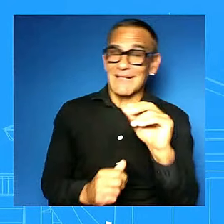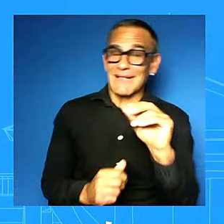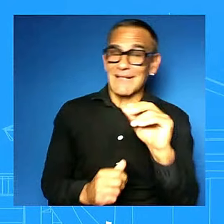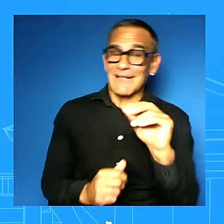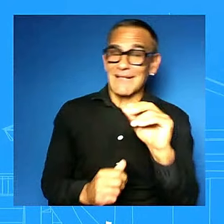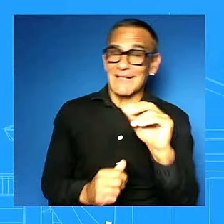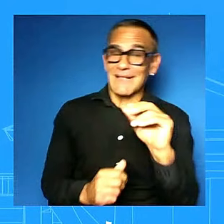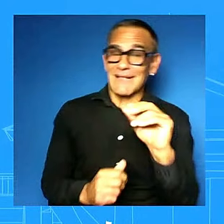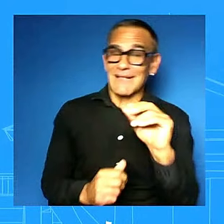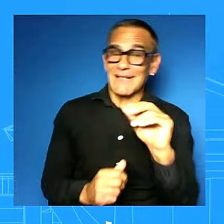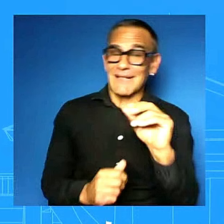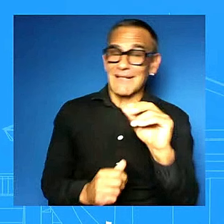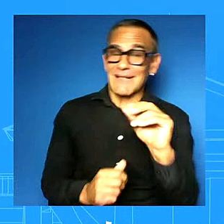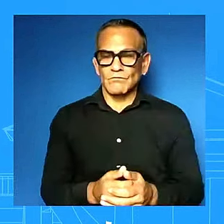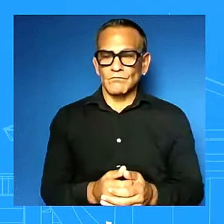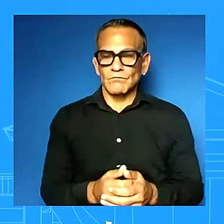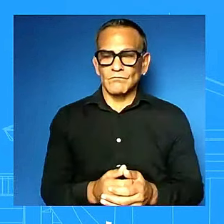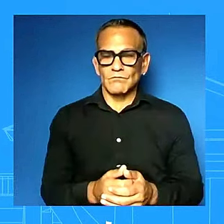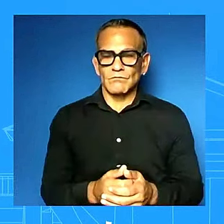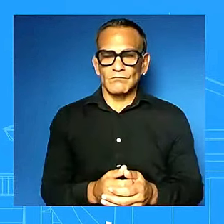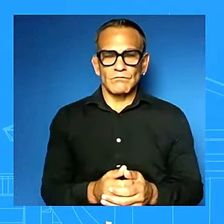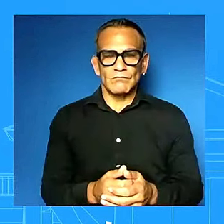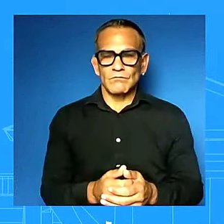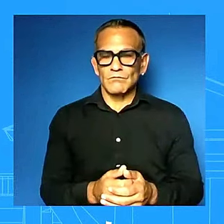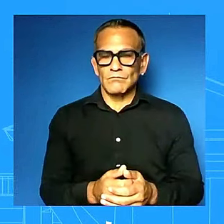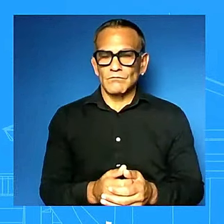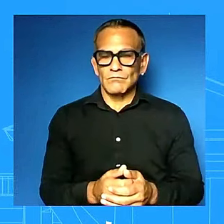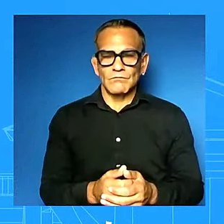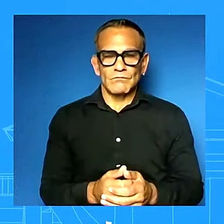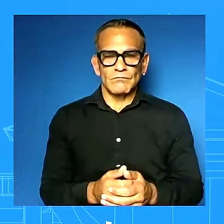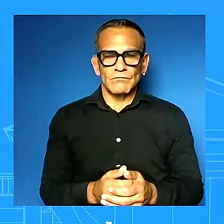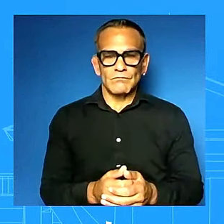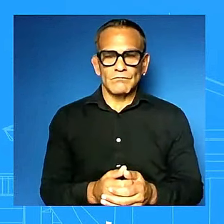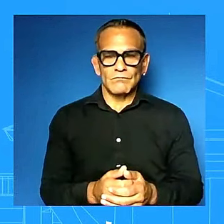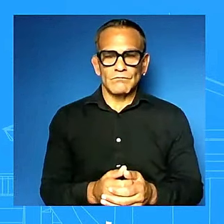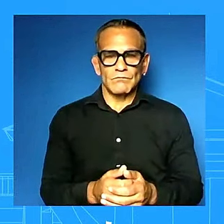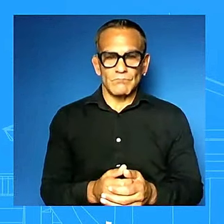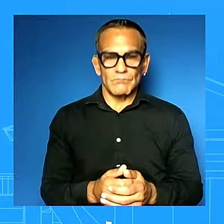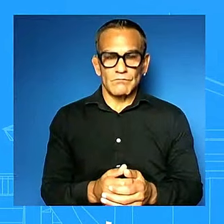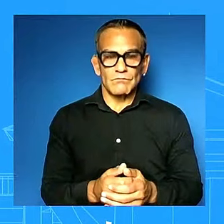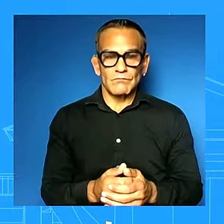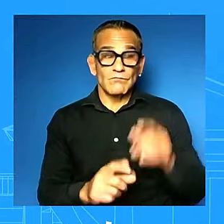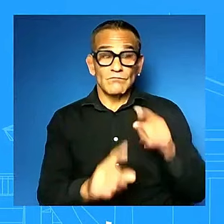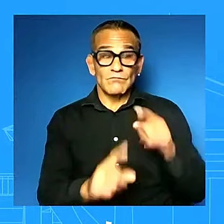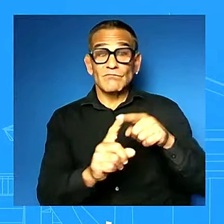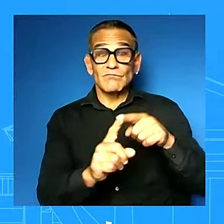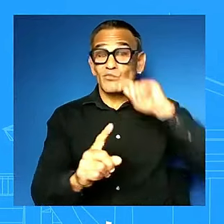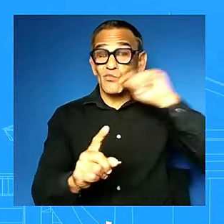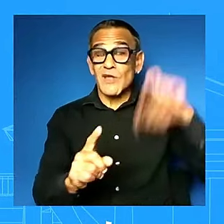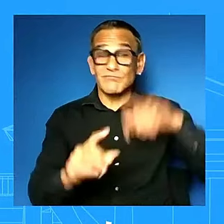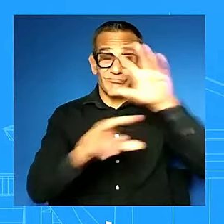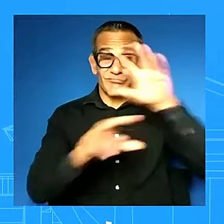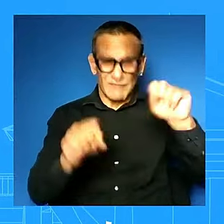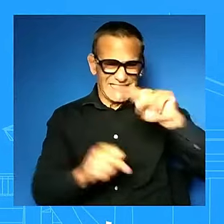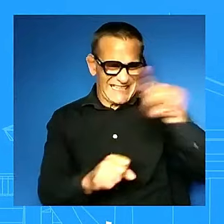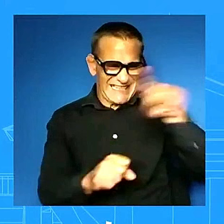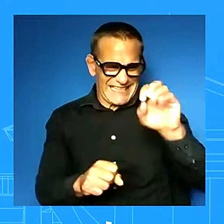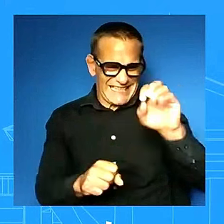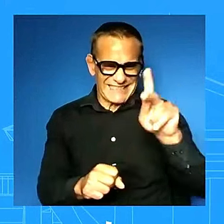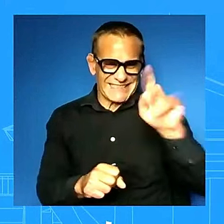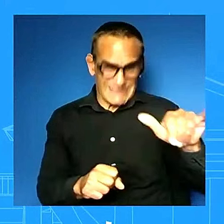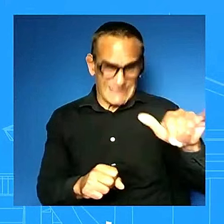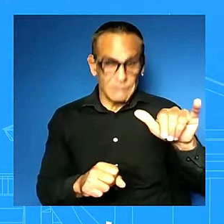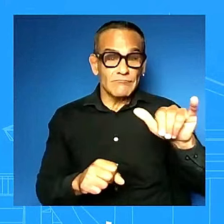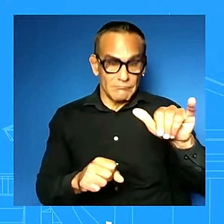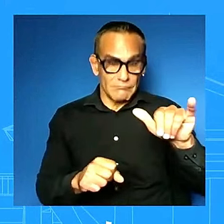does expect to meet with president biden he hopes there is that something you can confirm what should we expect from his time in new york so at this time i can't confirm